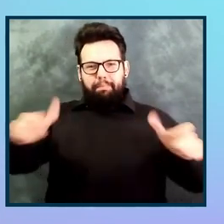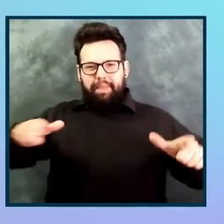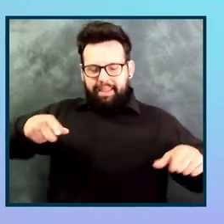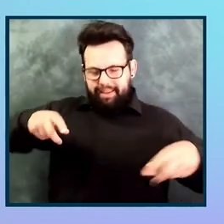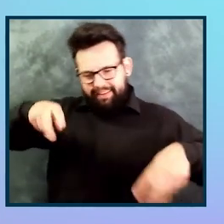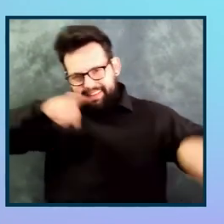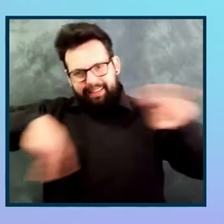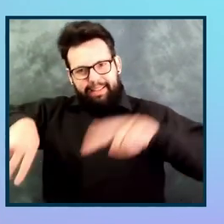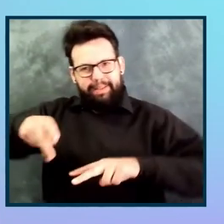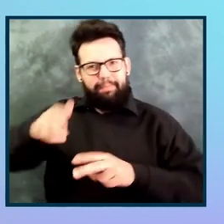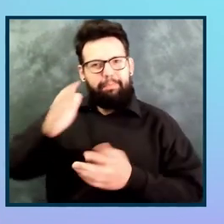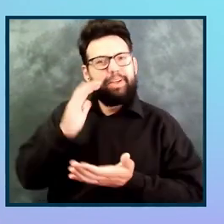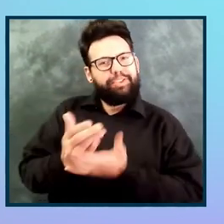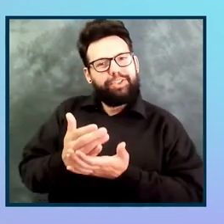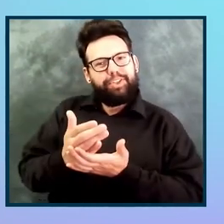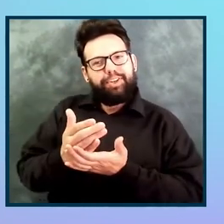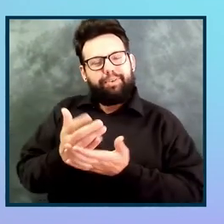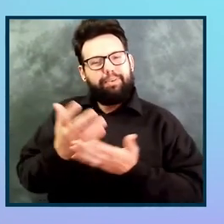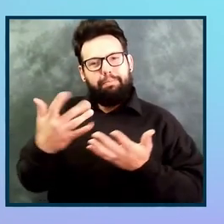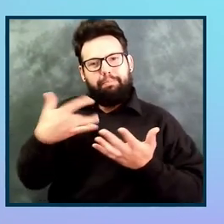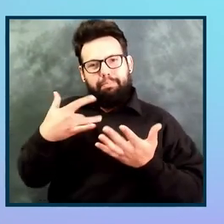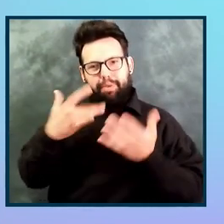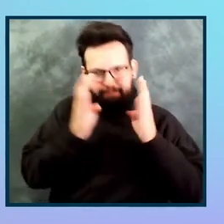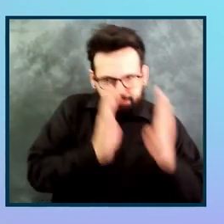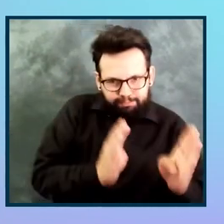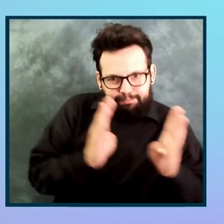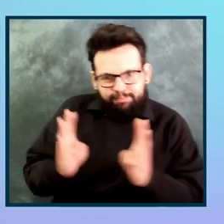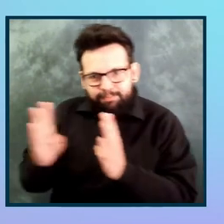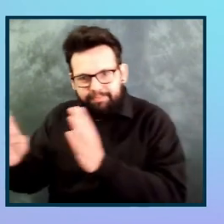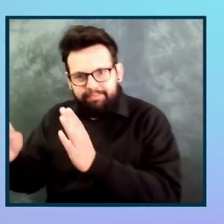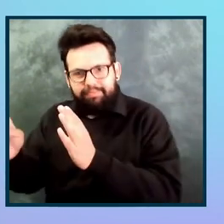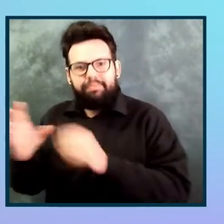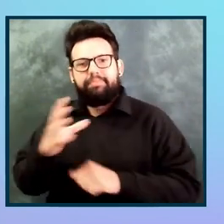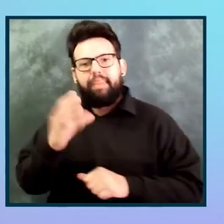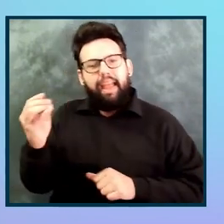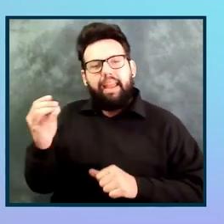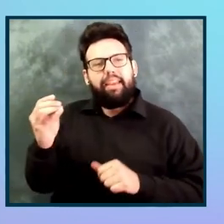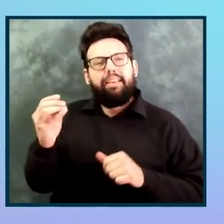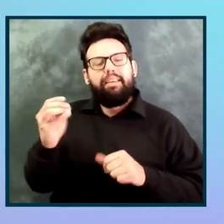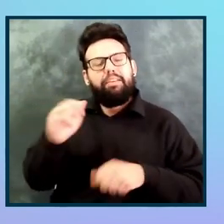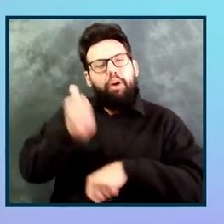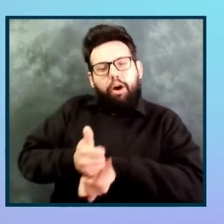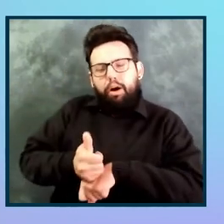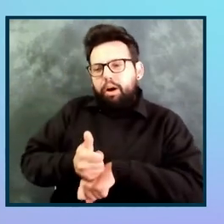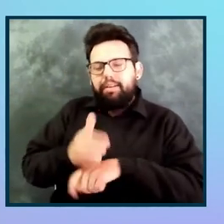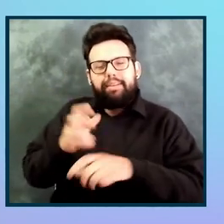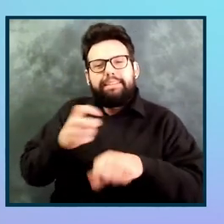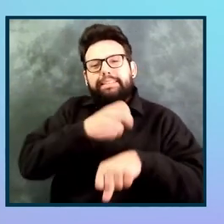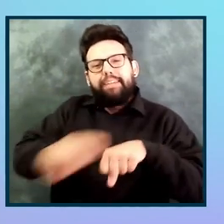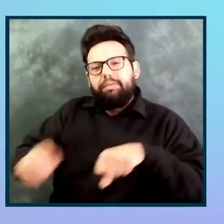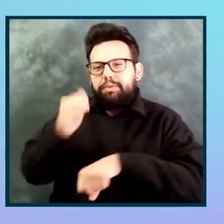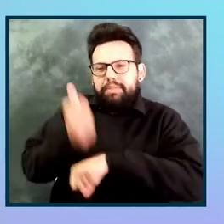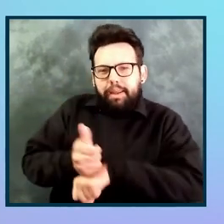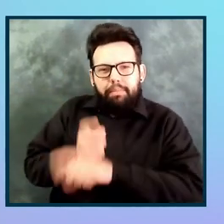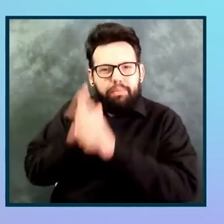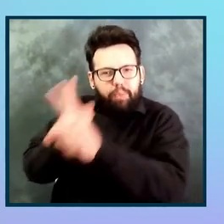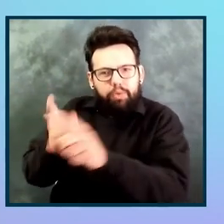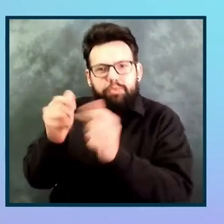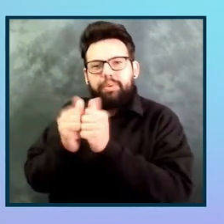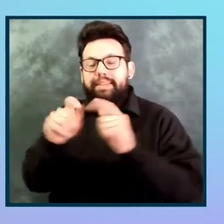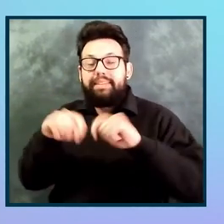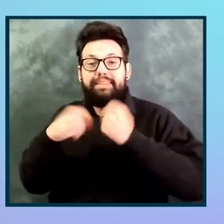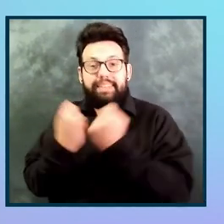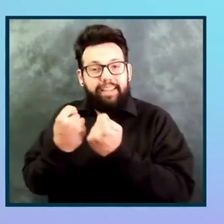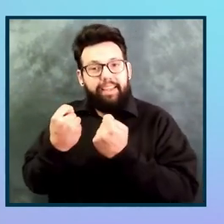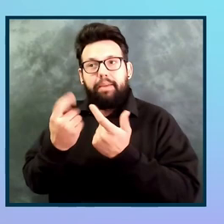always have, like, macro-level goals with a team. And this allows a team to think, these are my yearly goals with